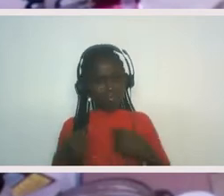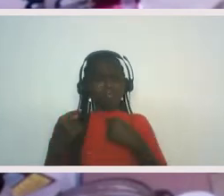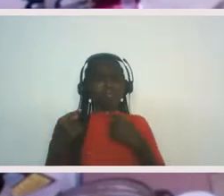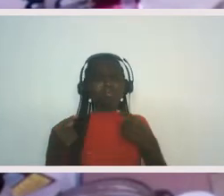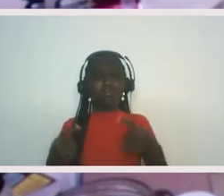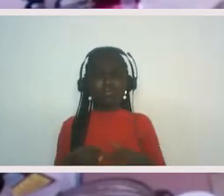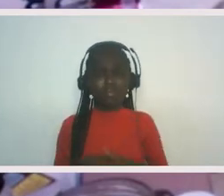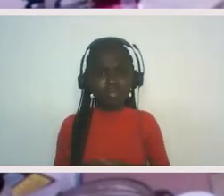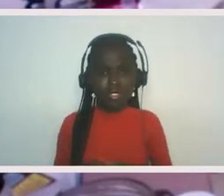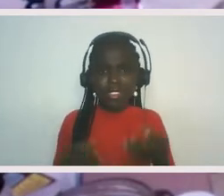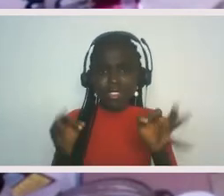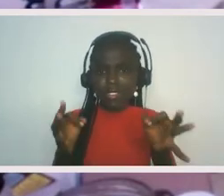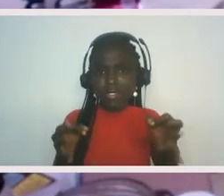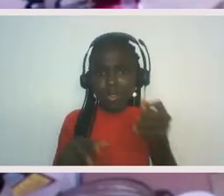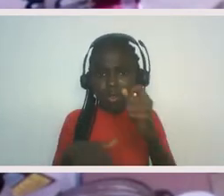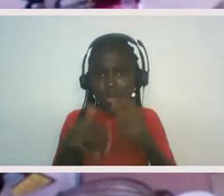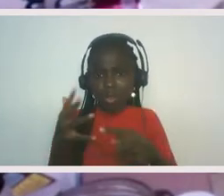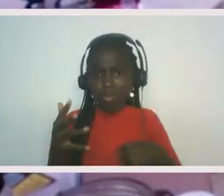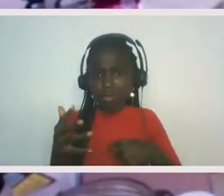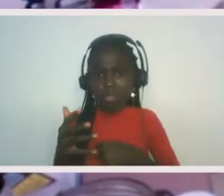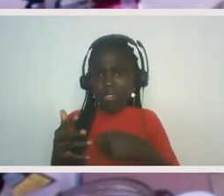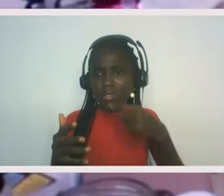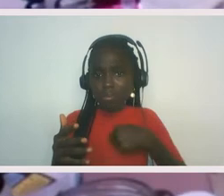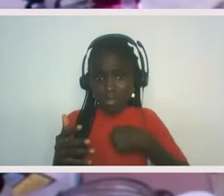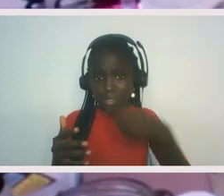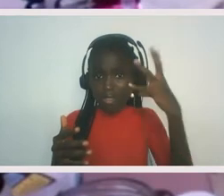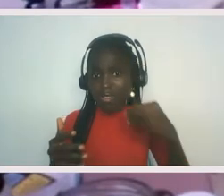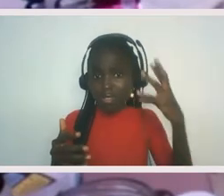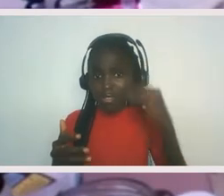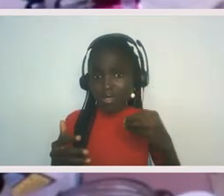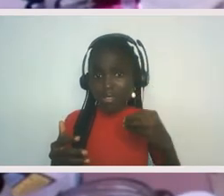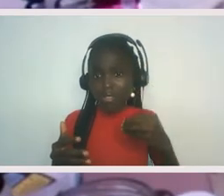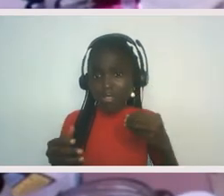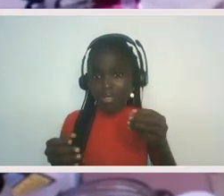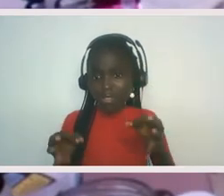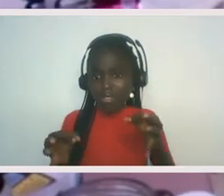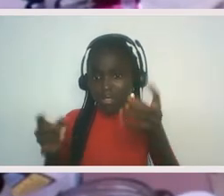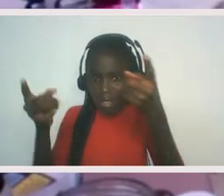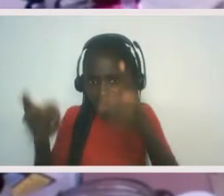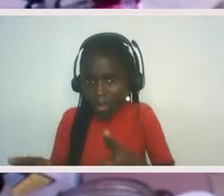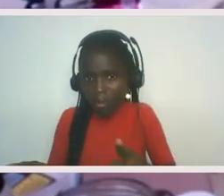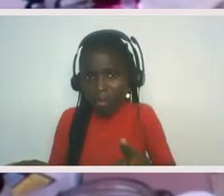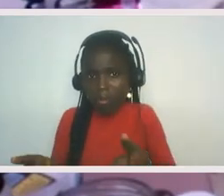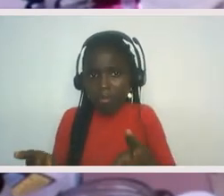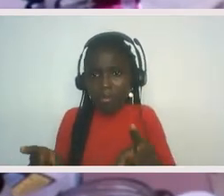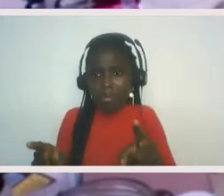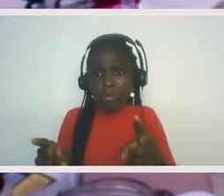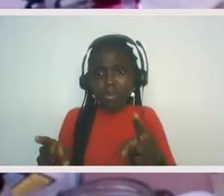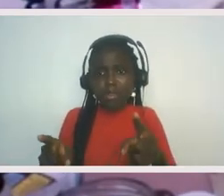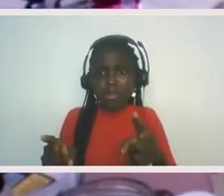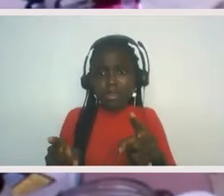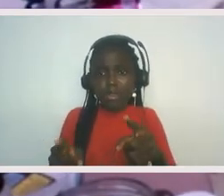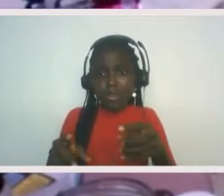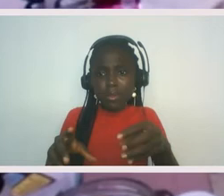that had happened to me at work happened, and we talked about this before, you know, if they had happened within a